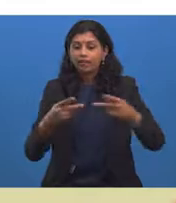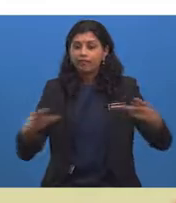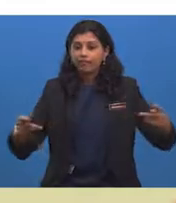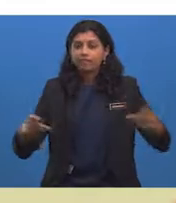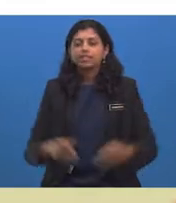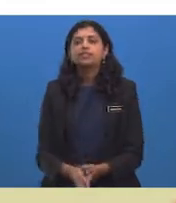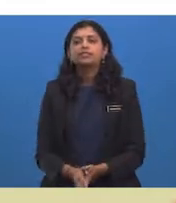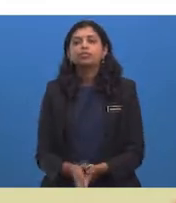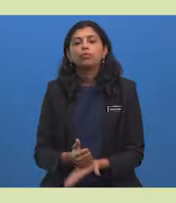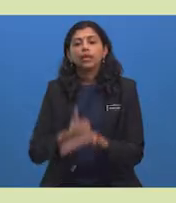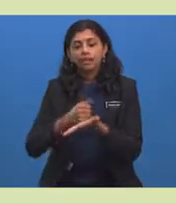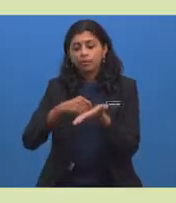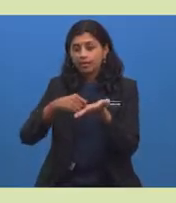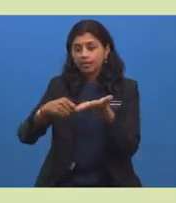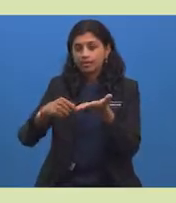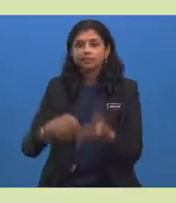flow better